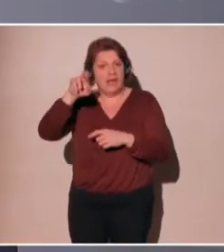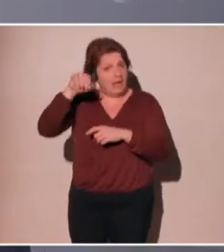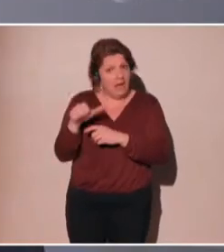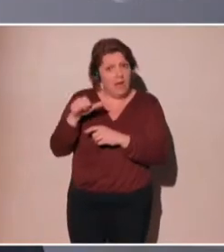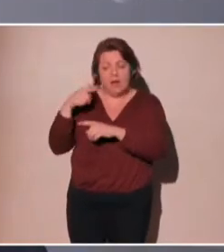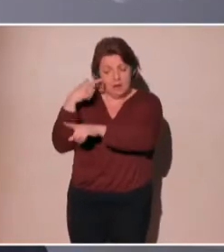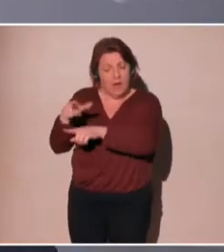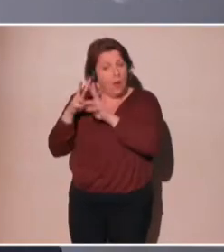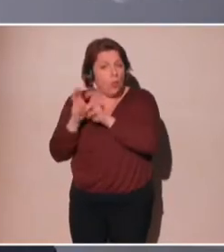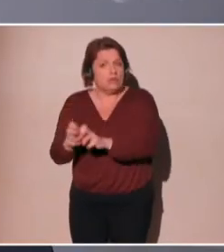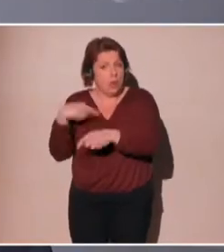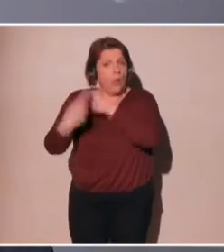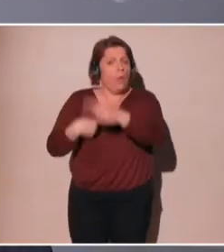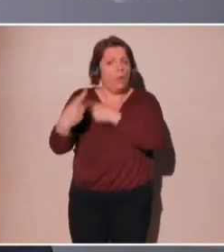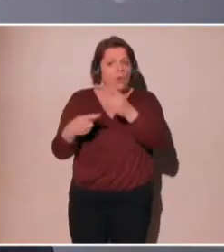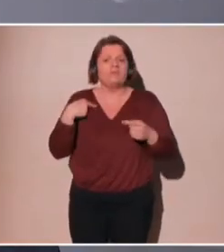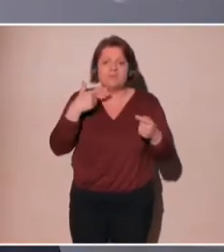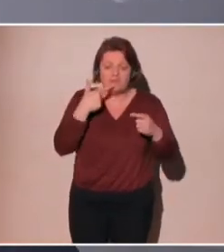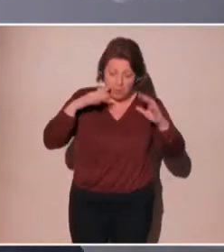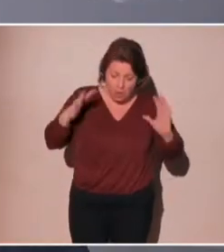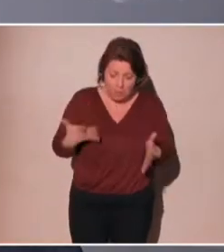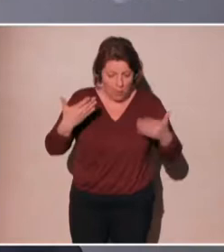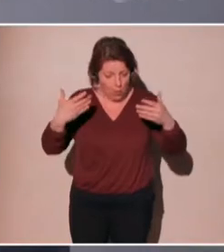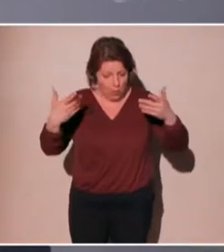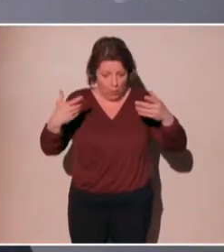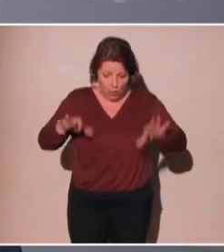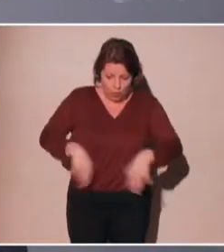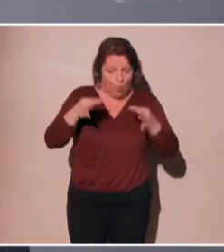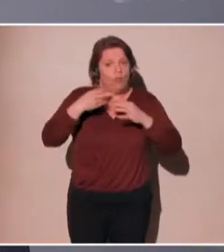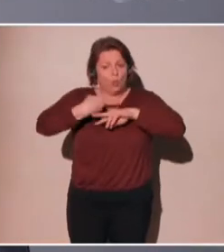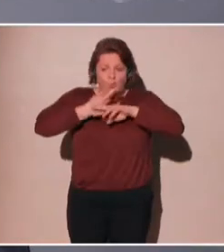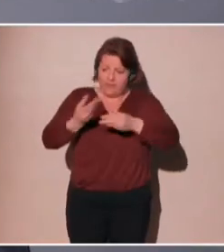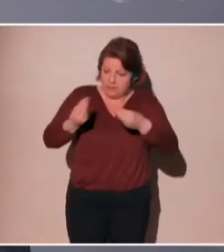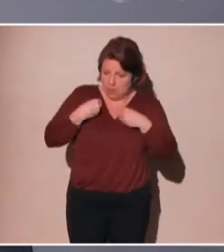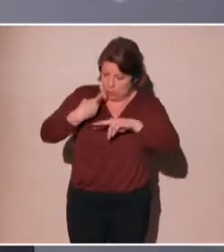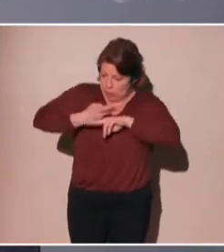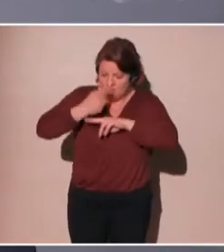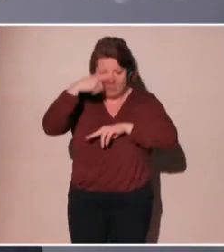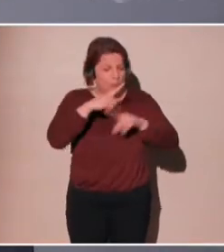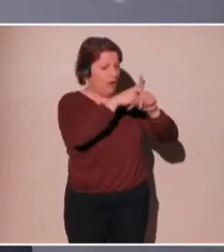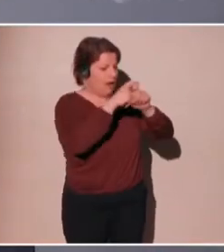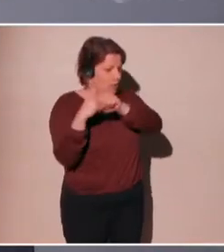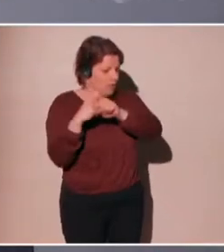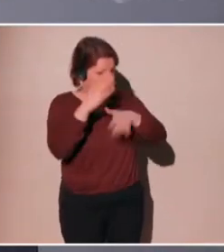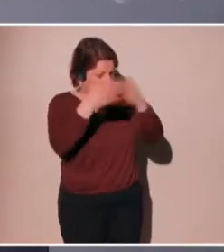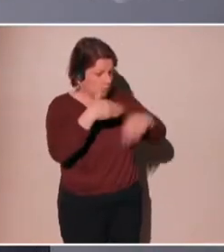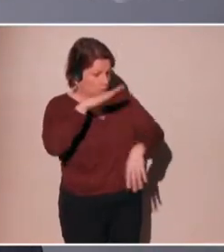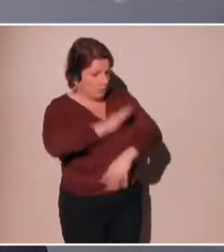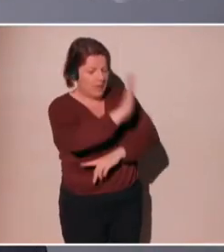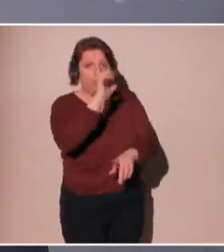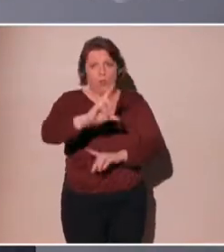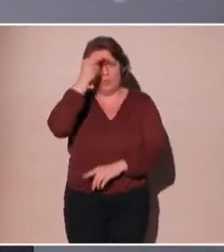is to find the right sort of tools that will allow a human to understand how an algorithm is operating.